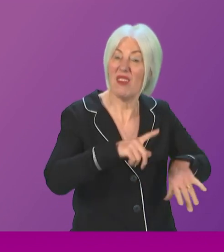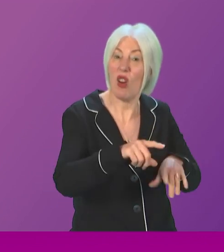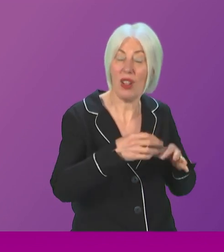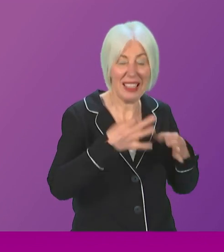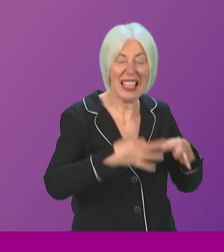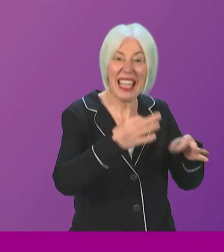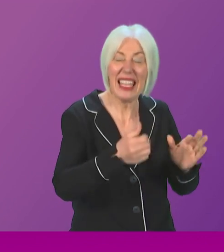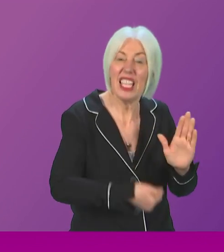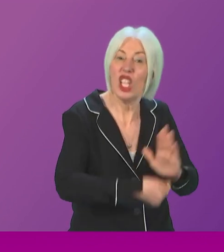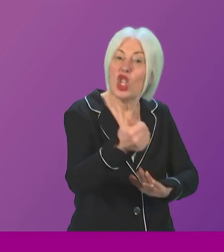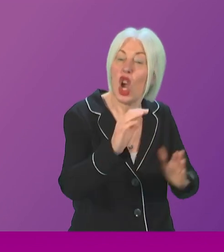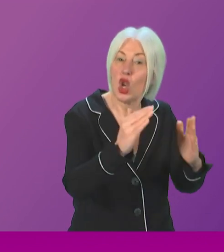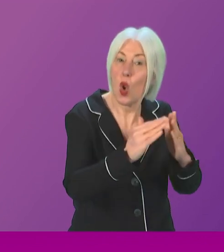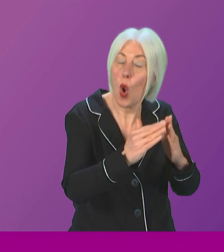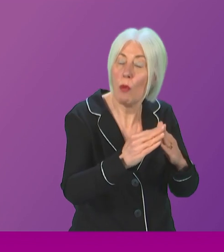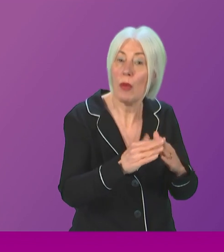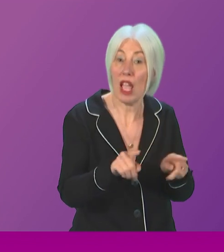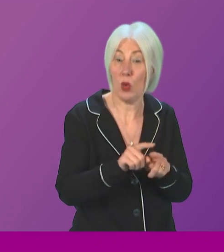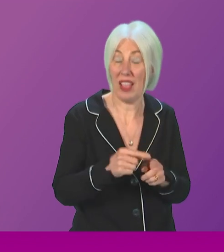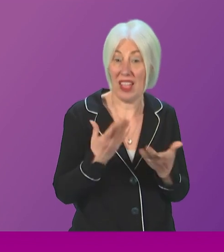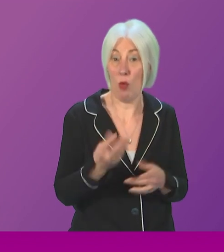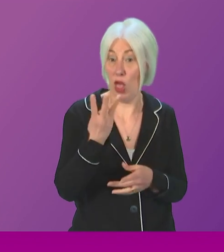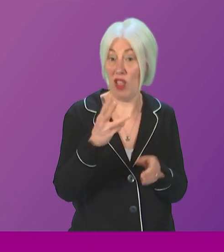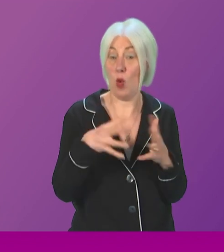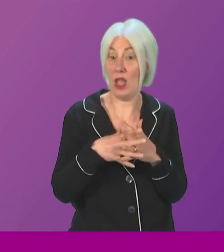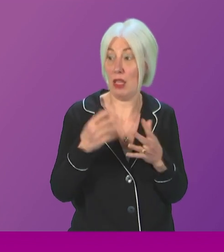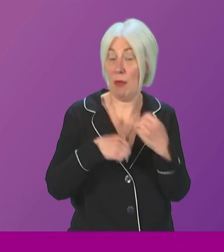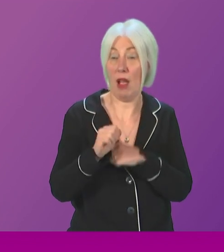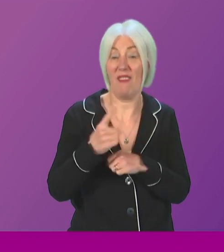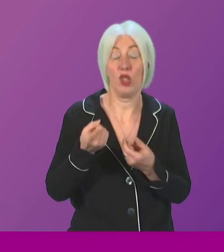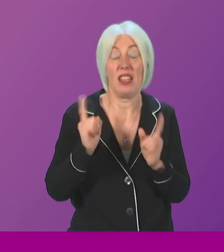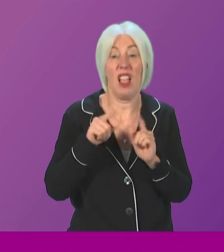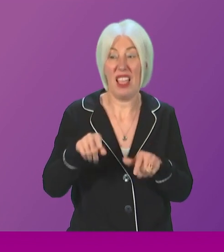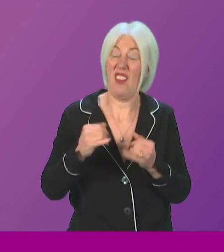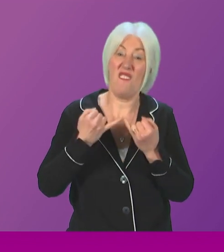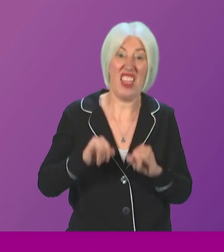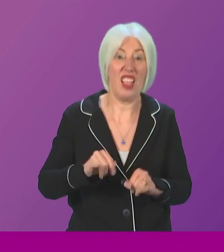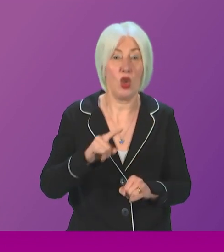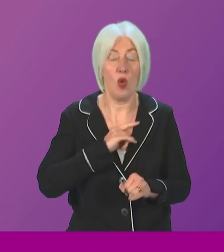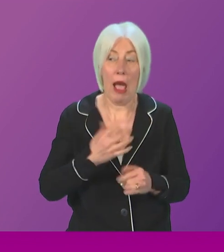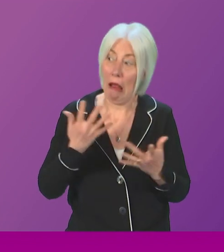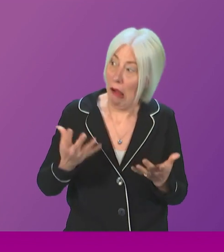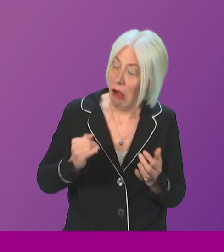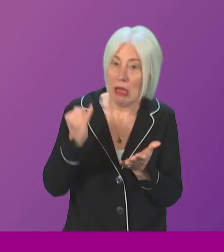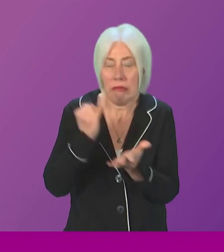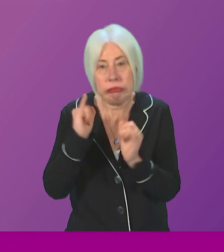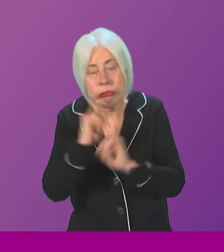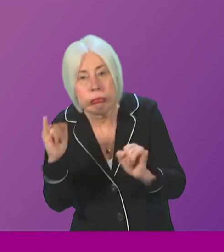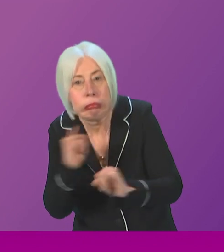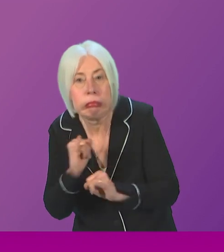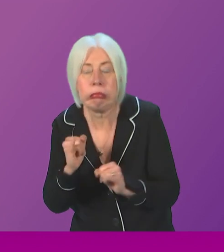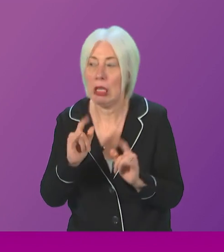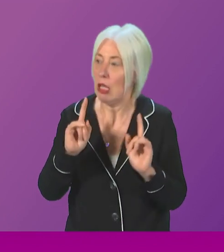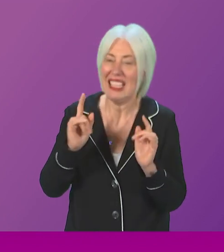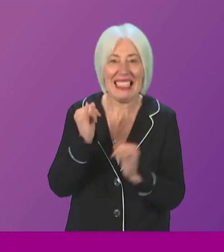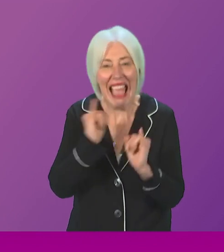get life saving treatment. And just three weeks in, a failed first minister, bogged down in scandal, unable to